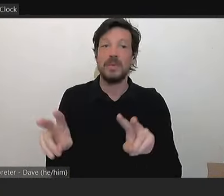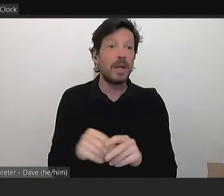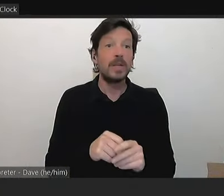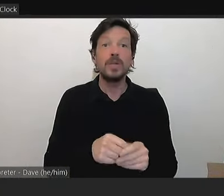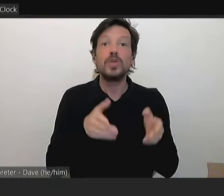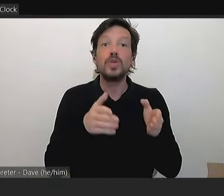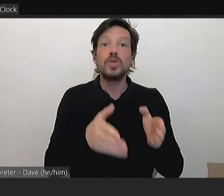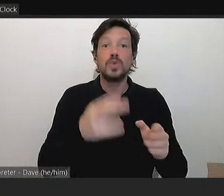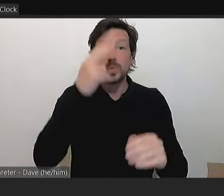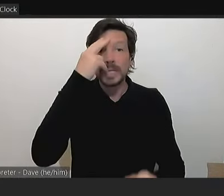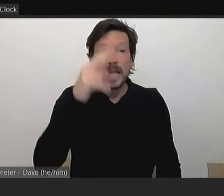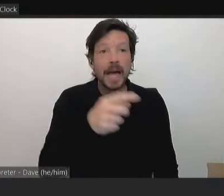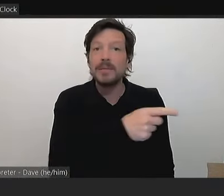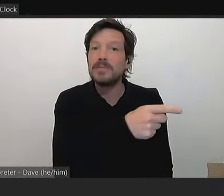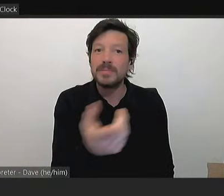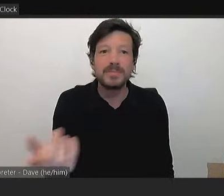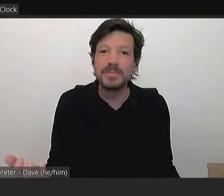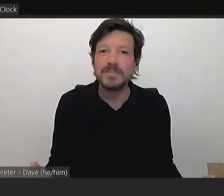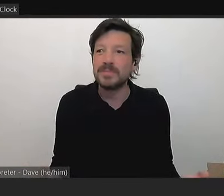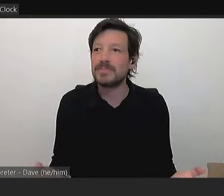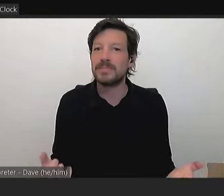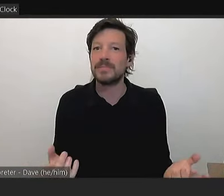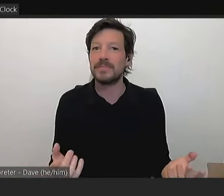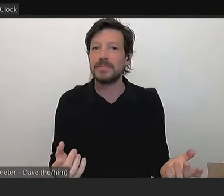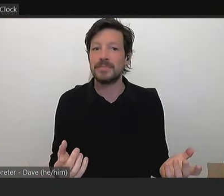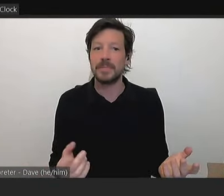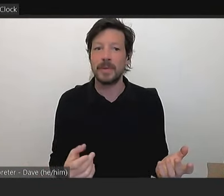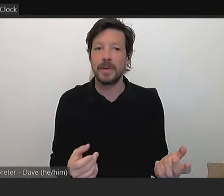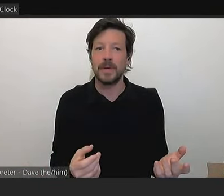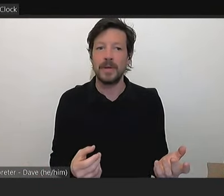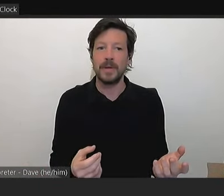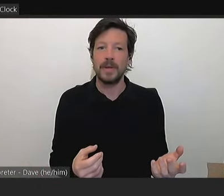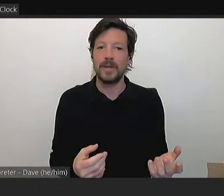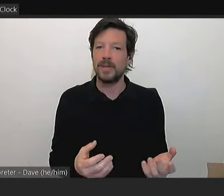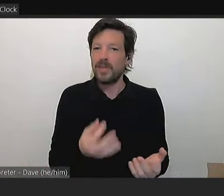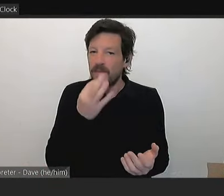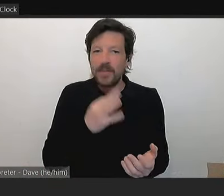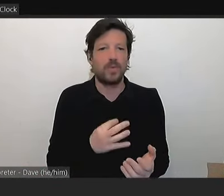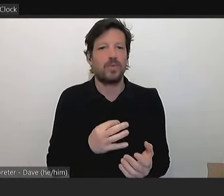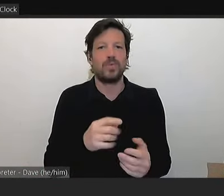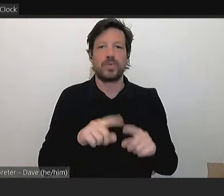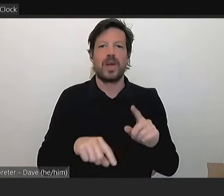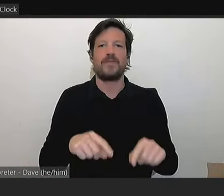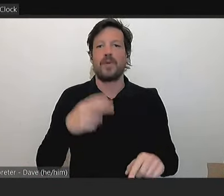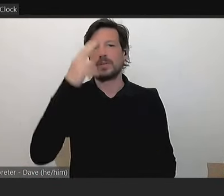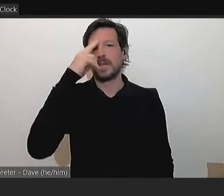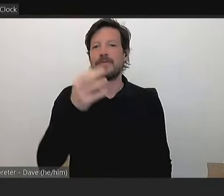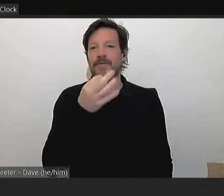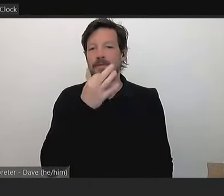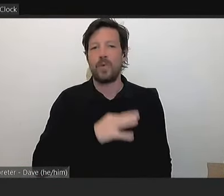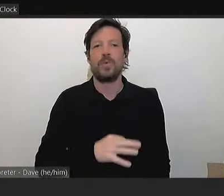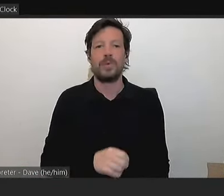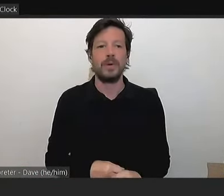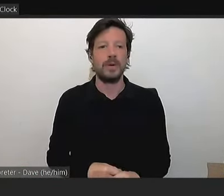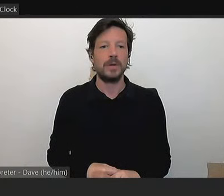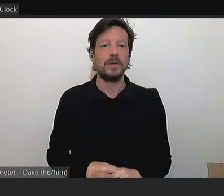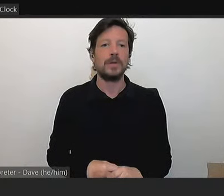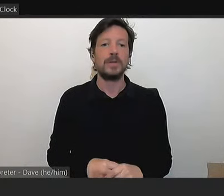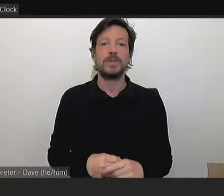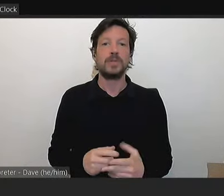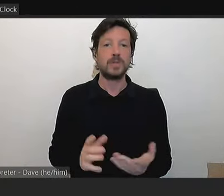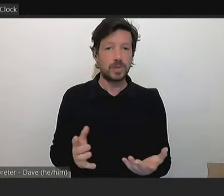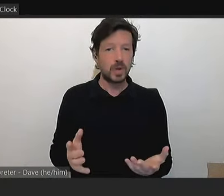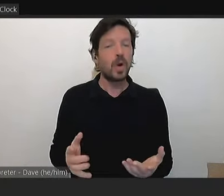barely could count names in one hand that are from my diverse background. So, what we're suggesting here is, again, a scoping